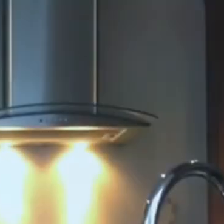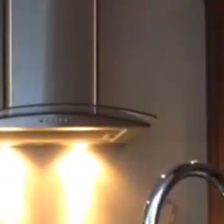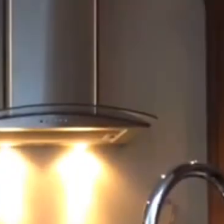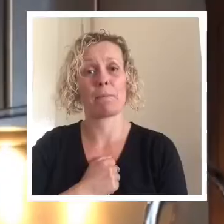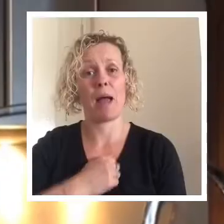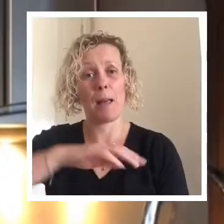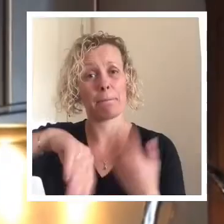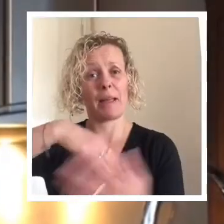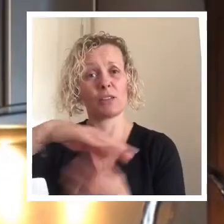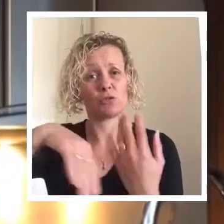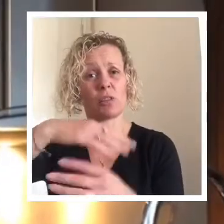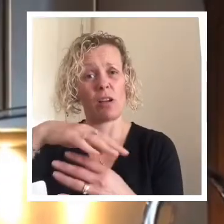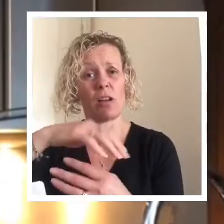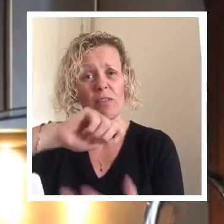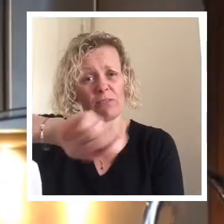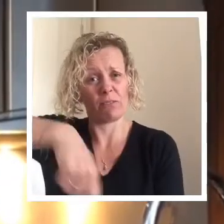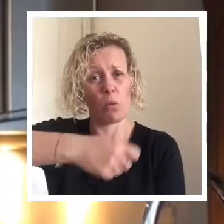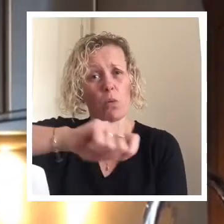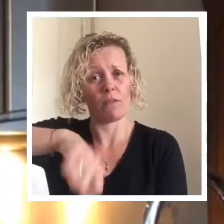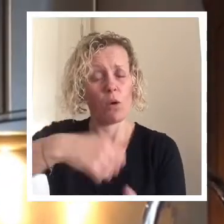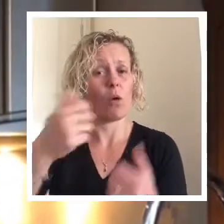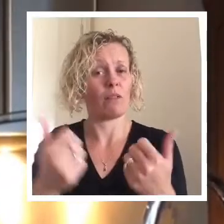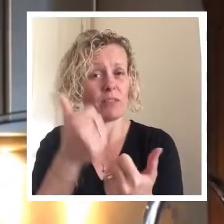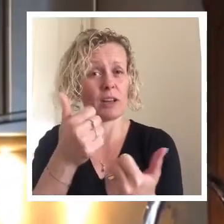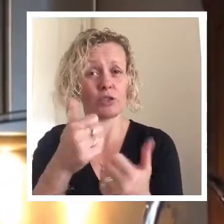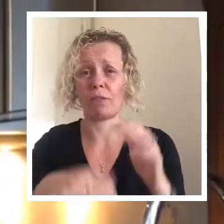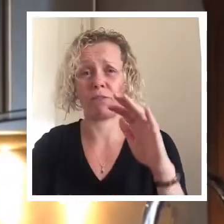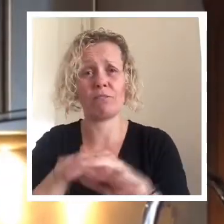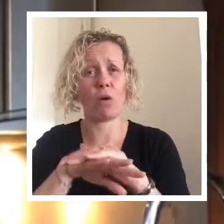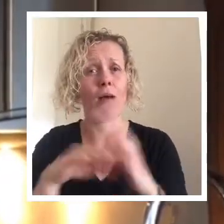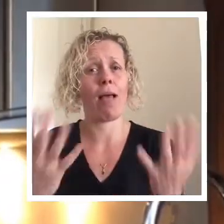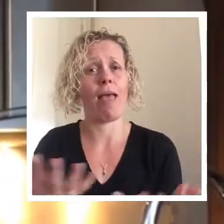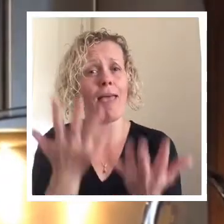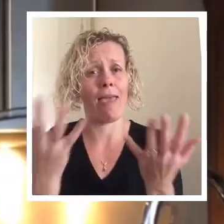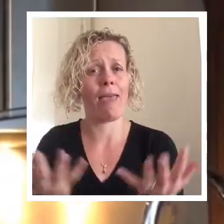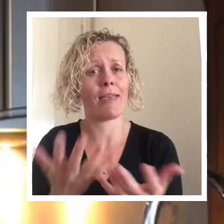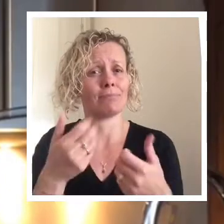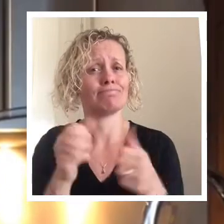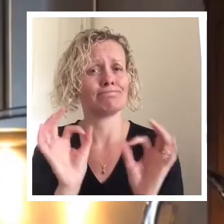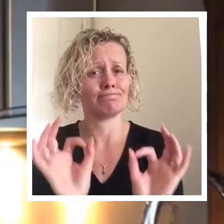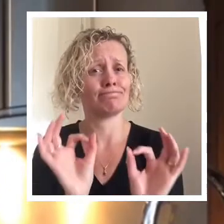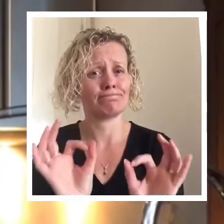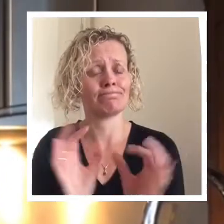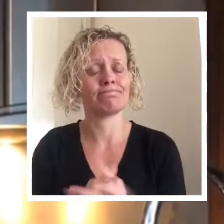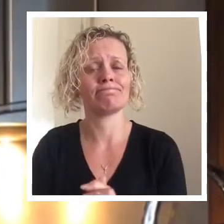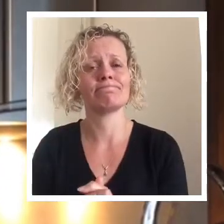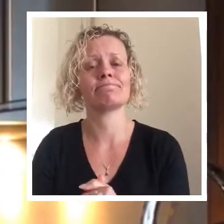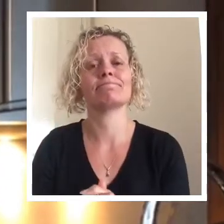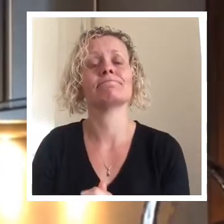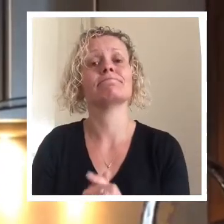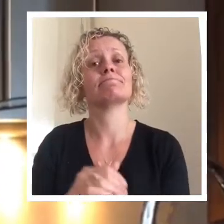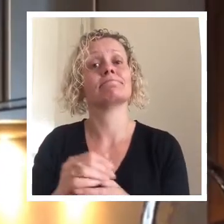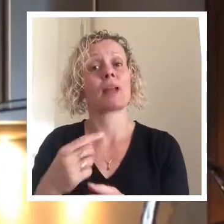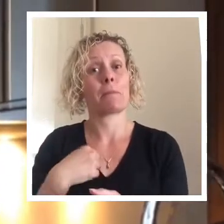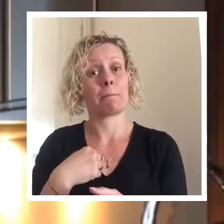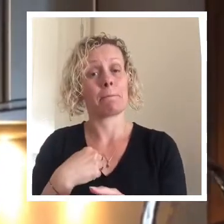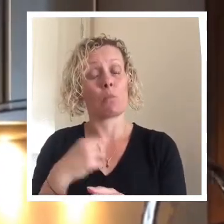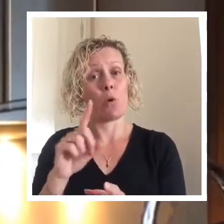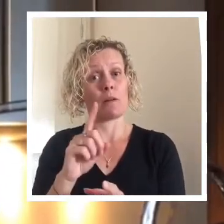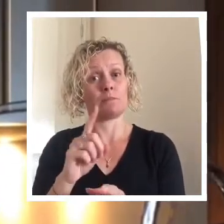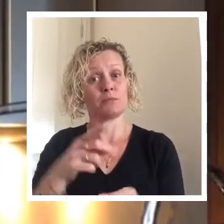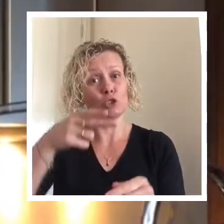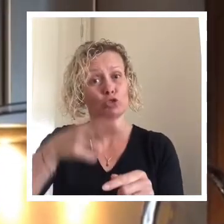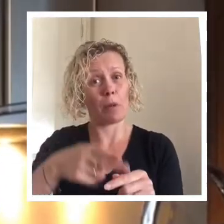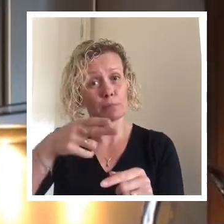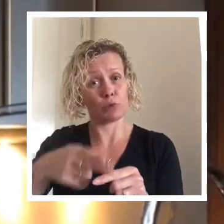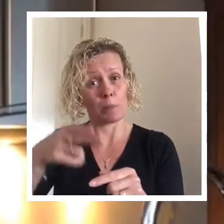That's my mixture all folded in. It's still quite bubbly and then also I started to chop up